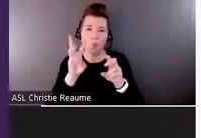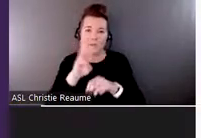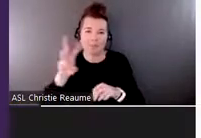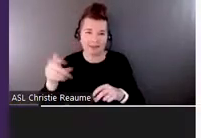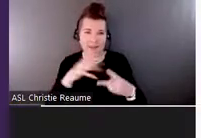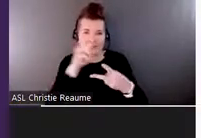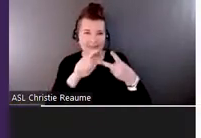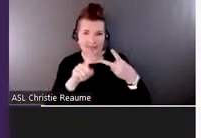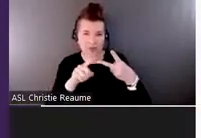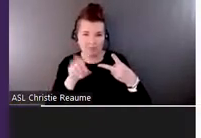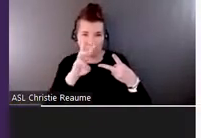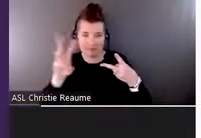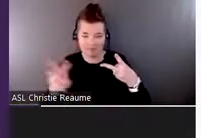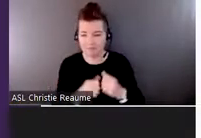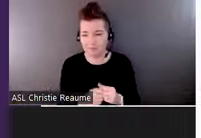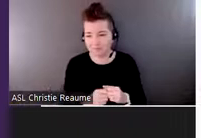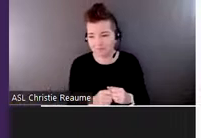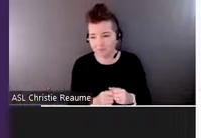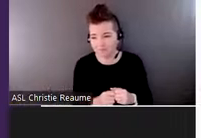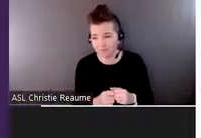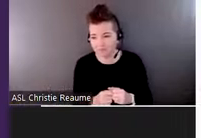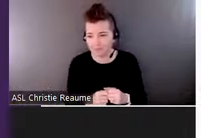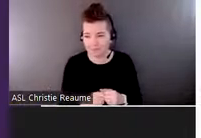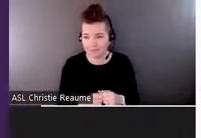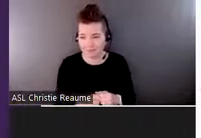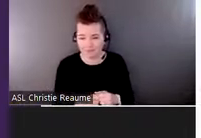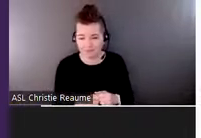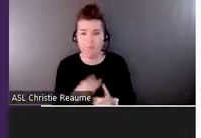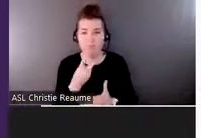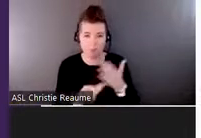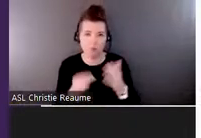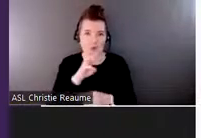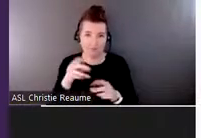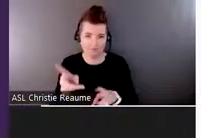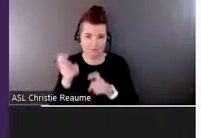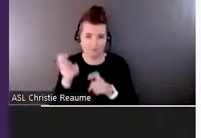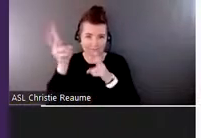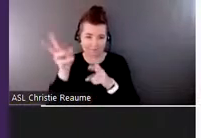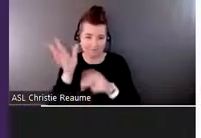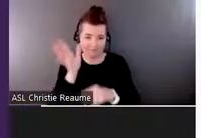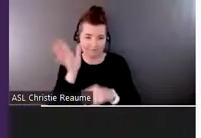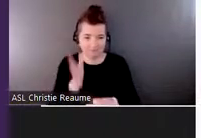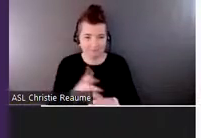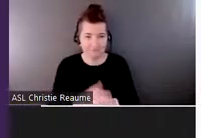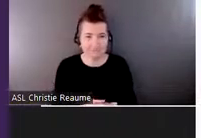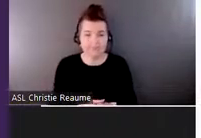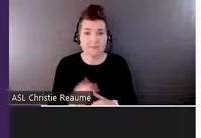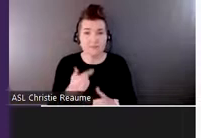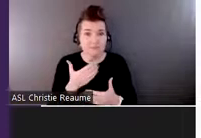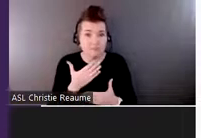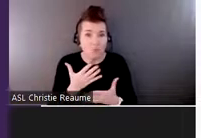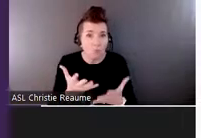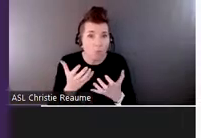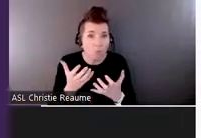We would like to remind you that we really appreciate your feedback. If you wouldn't mind just completing a short